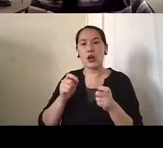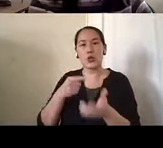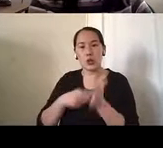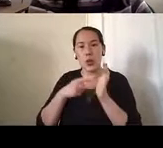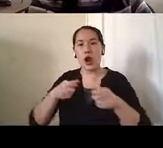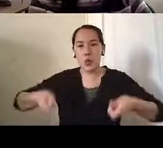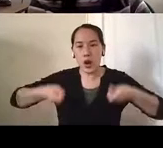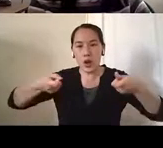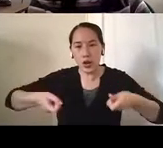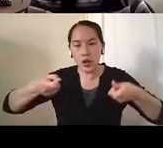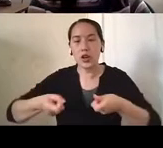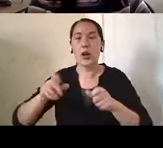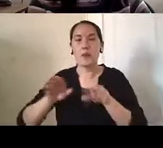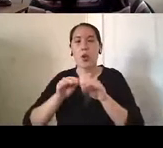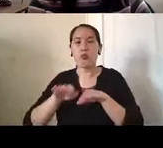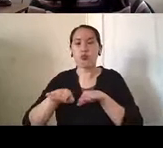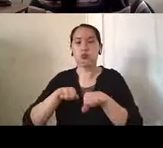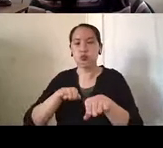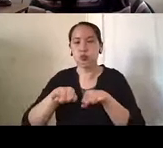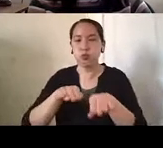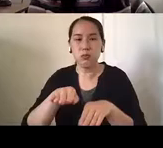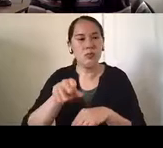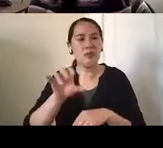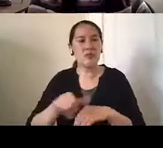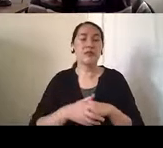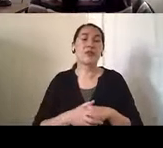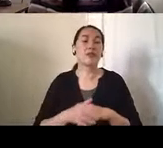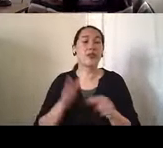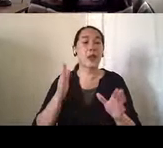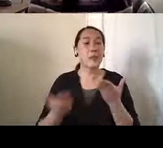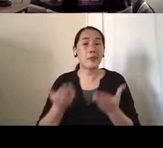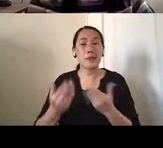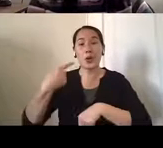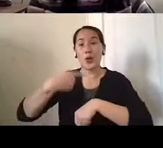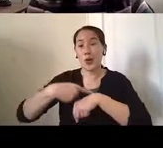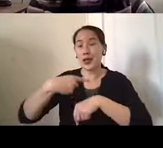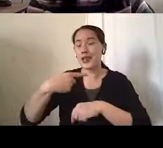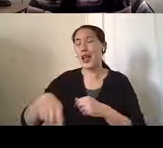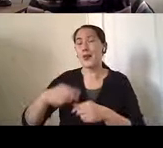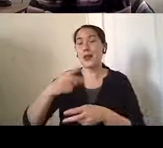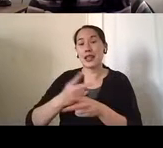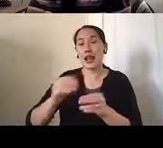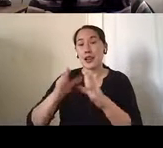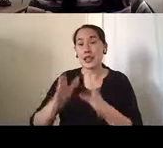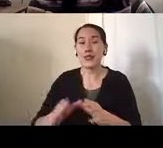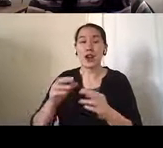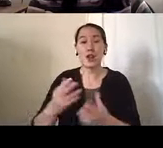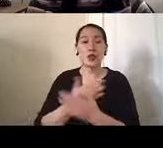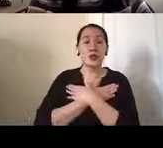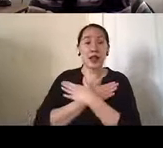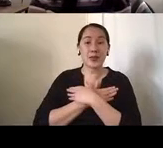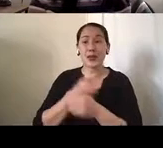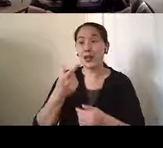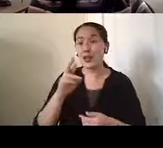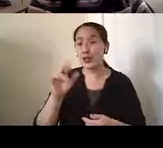Um, other community-based resources, um, include maybe a one-time caregiver respite grant, um,-delivered meals, um, as well as